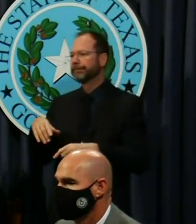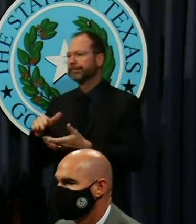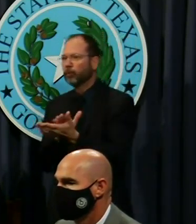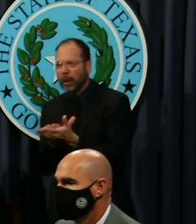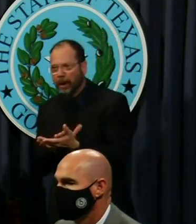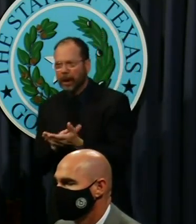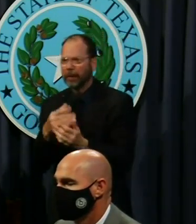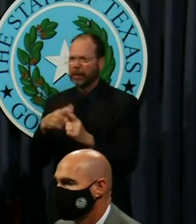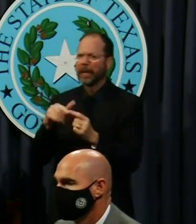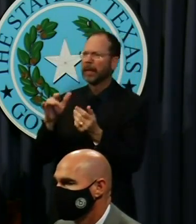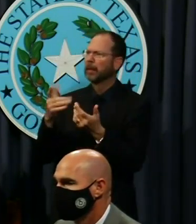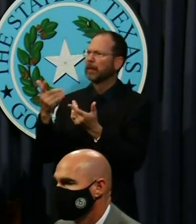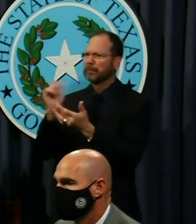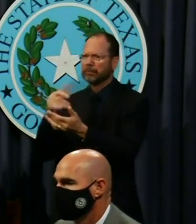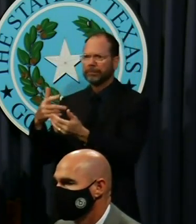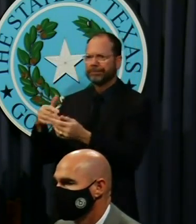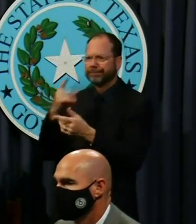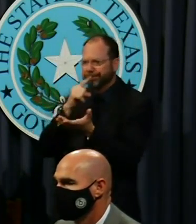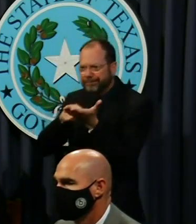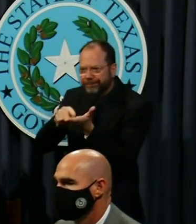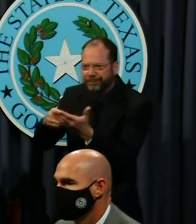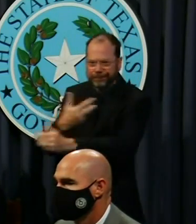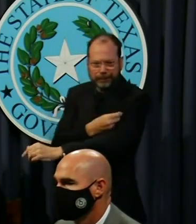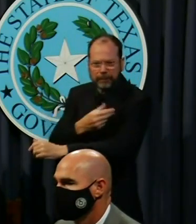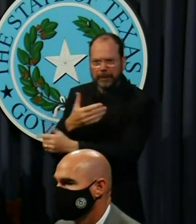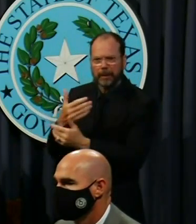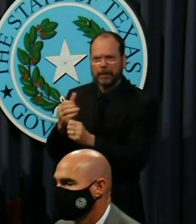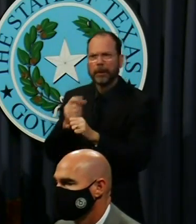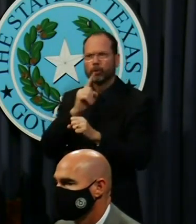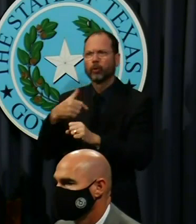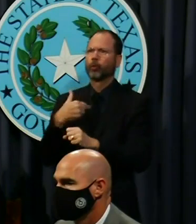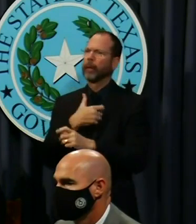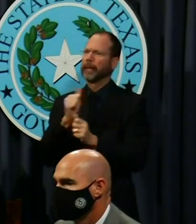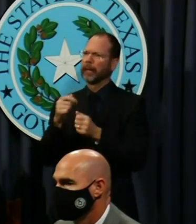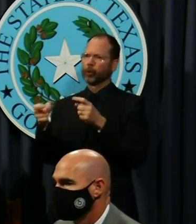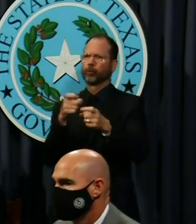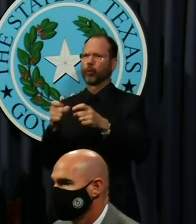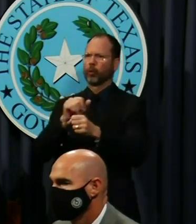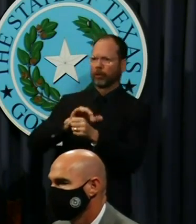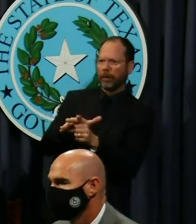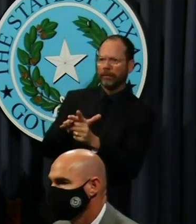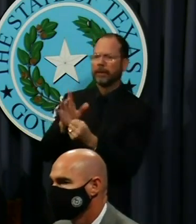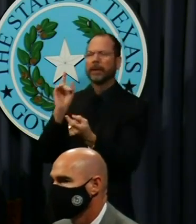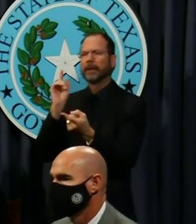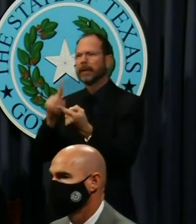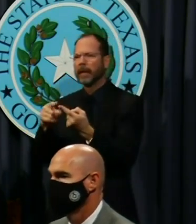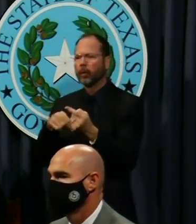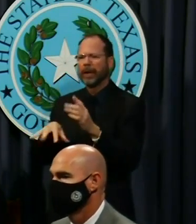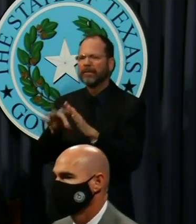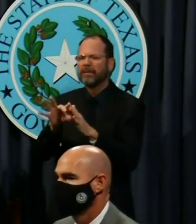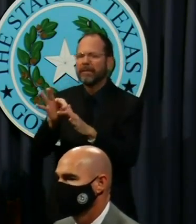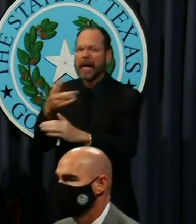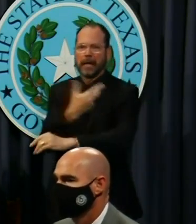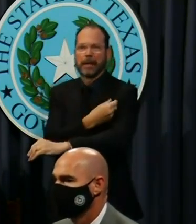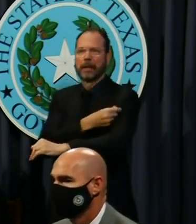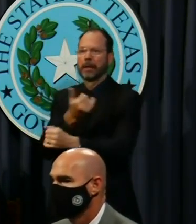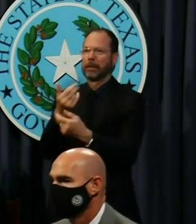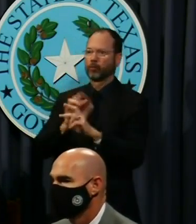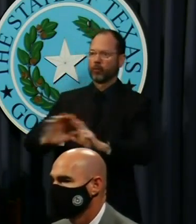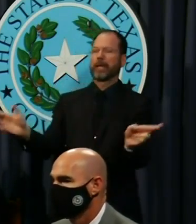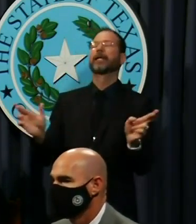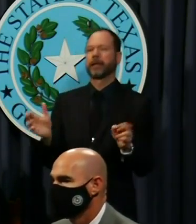can ensure that we can continue to tame COVID until more treatments and vaccines become available.